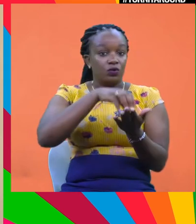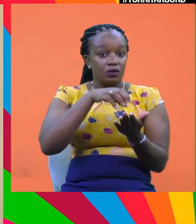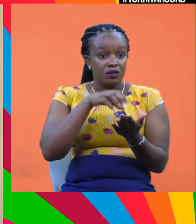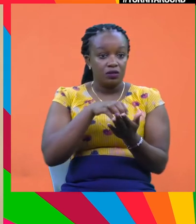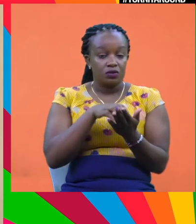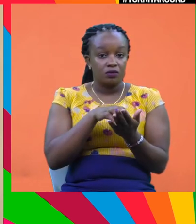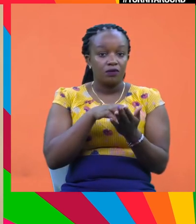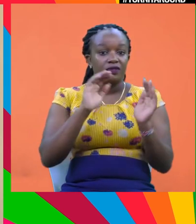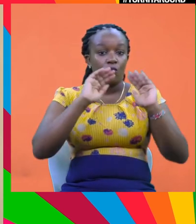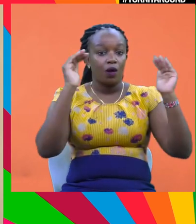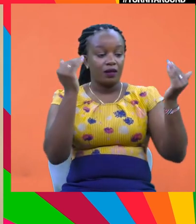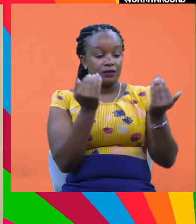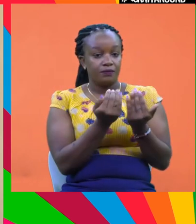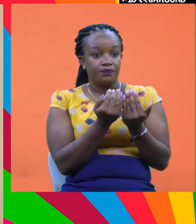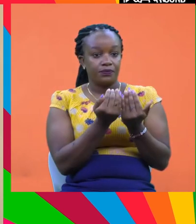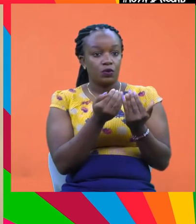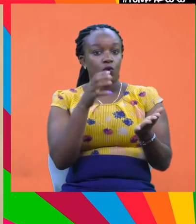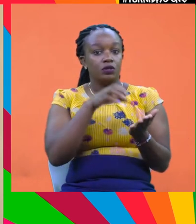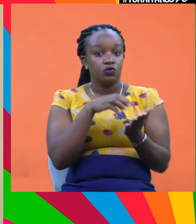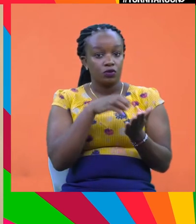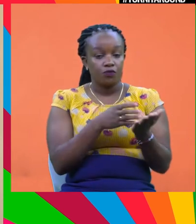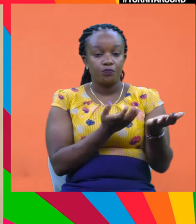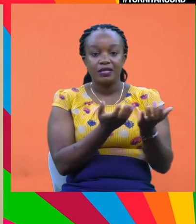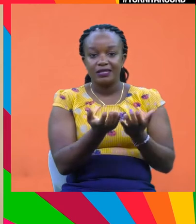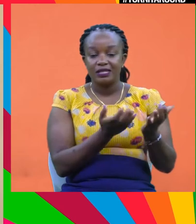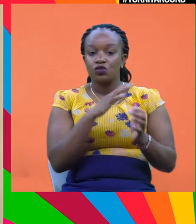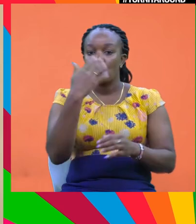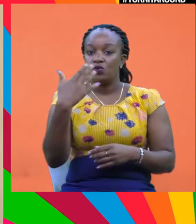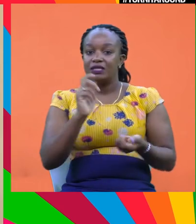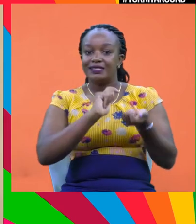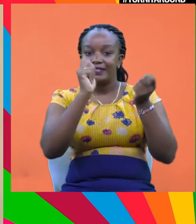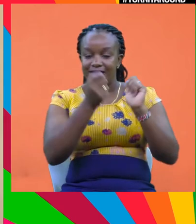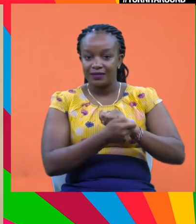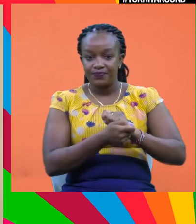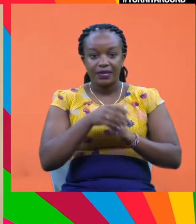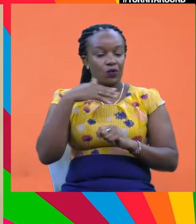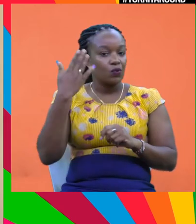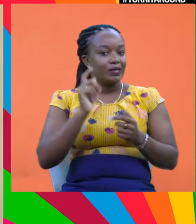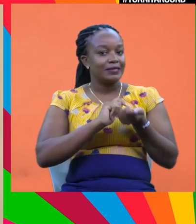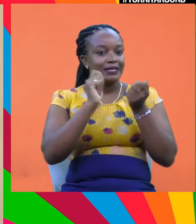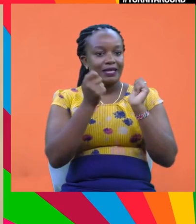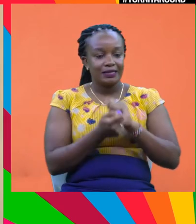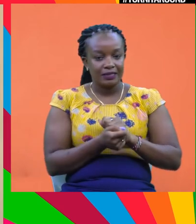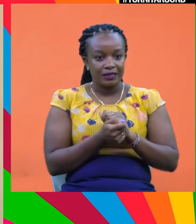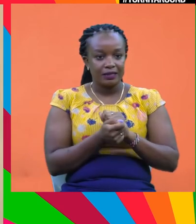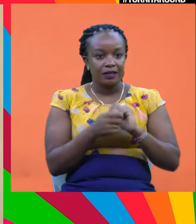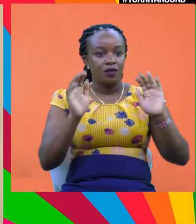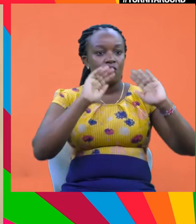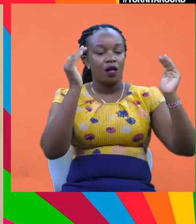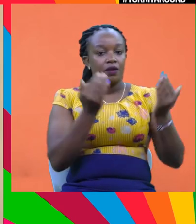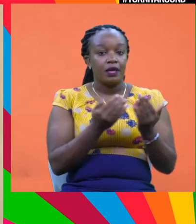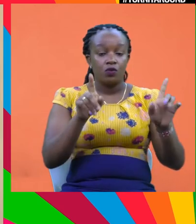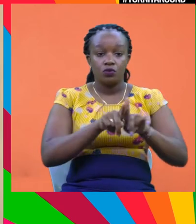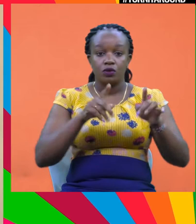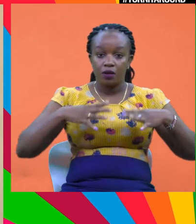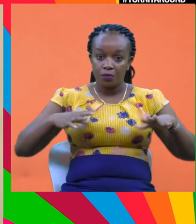conditions of the planet, conditions of a business is always changing. And if it's always changing, the planet and